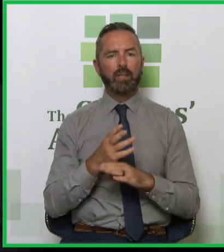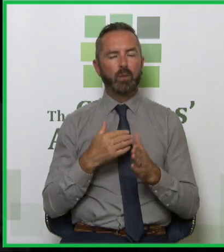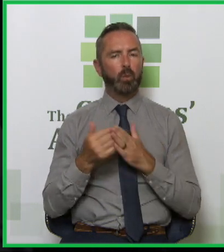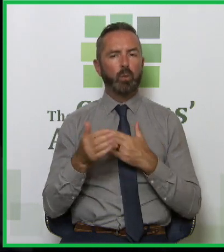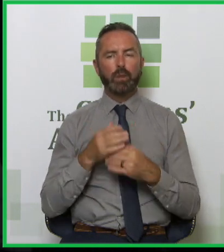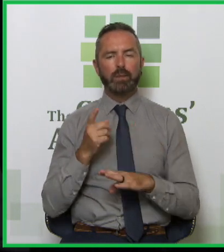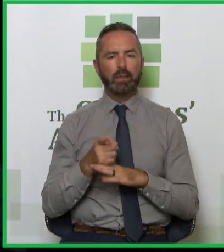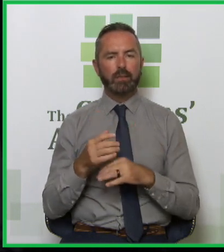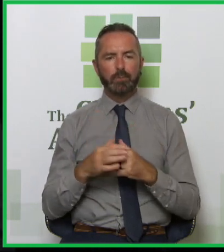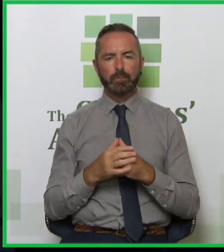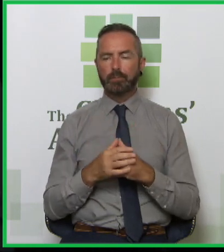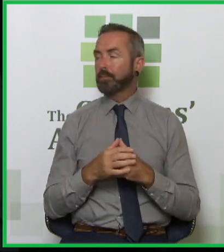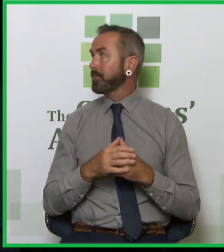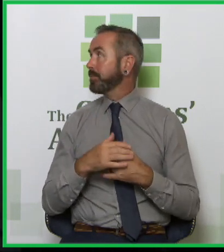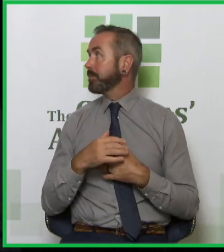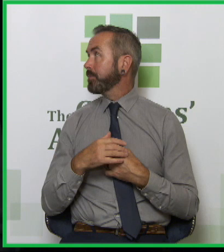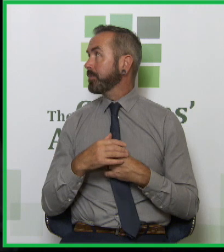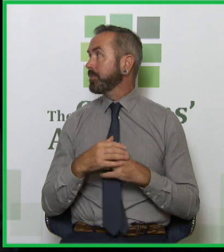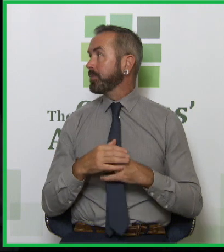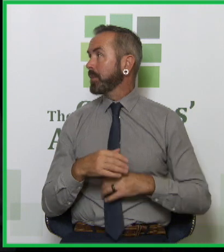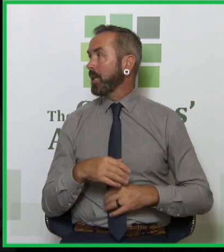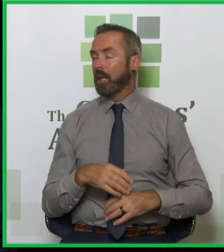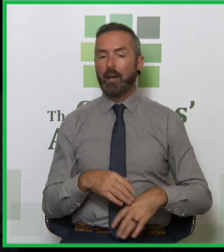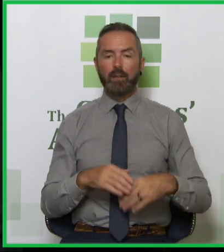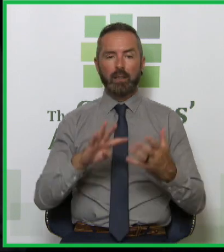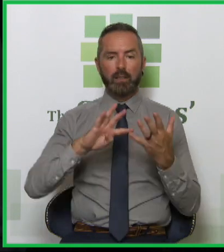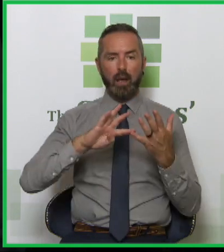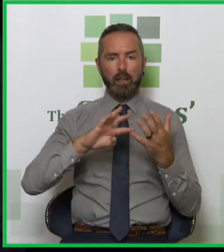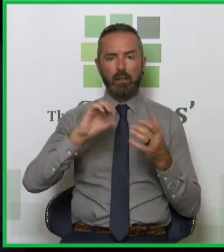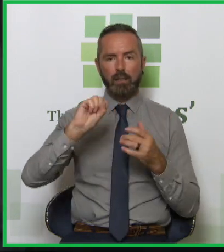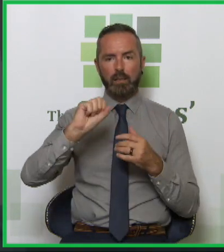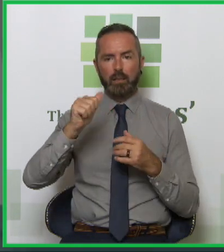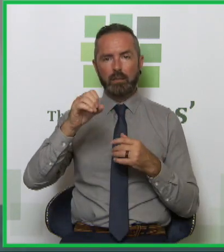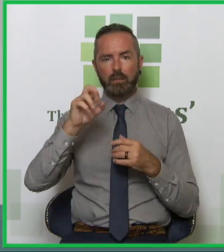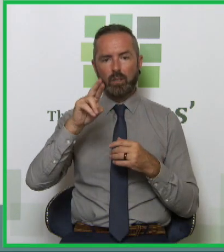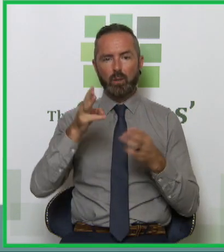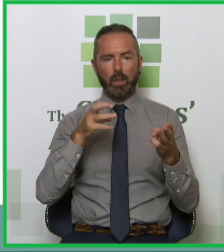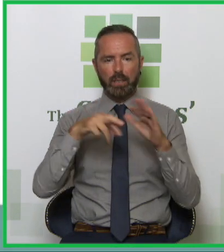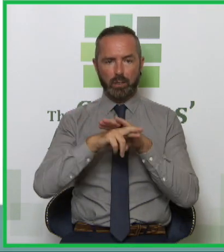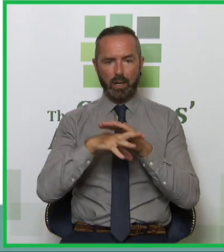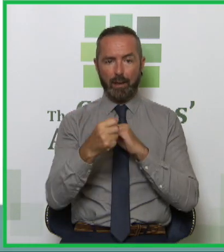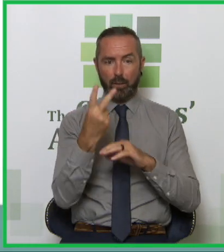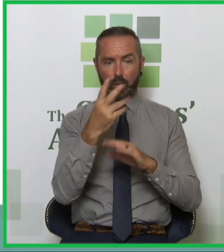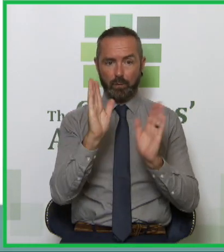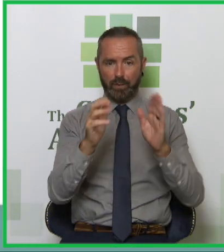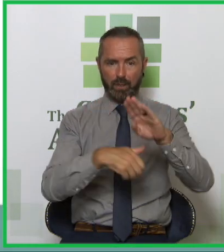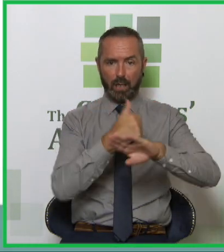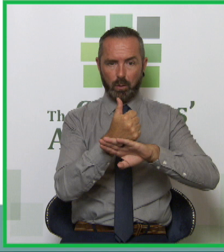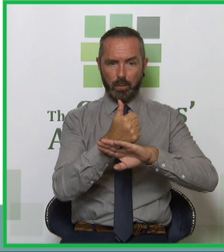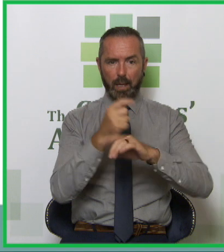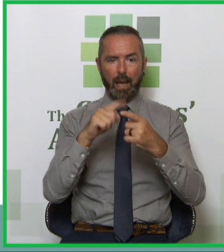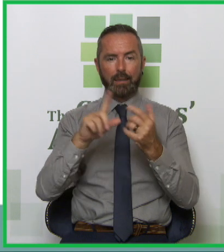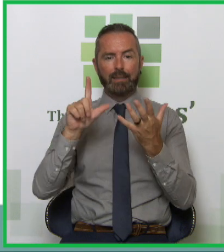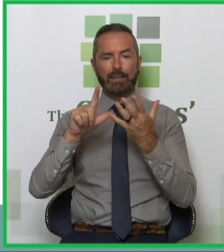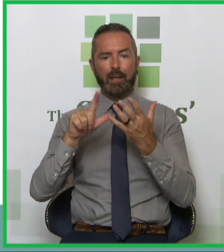Or rather where am I? Oh yeah I'm losing myself. So the nine SARE practitioners. We have two already in place and we have seven who are in the process of being